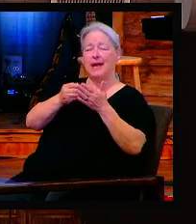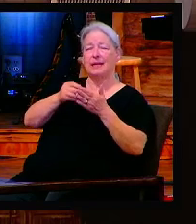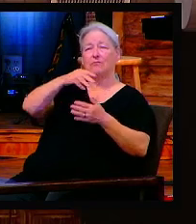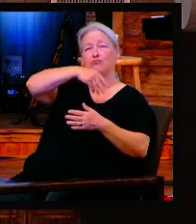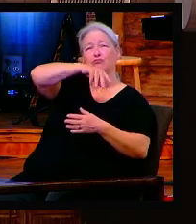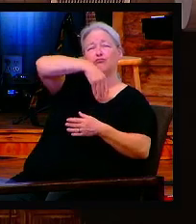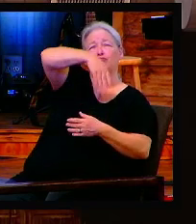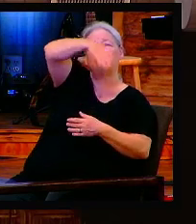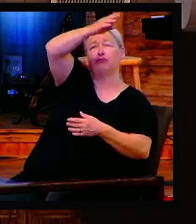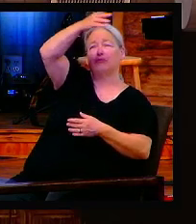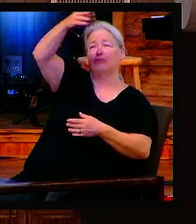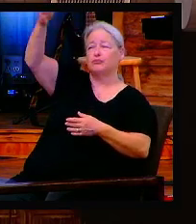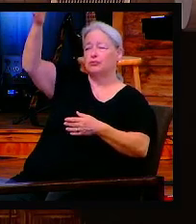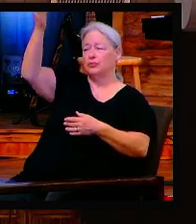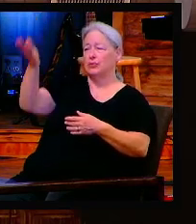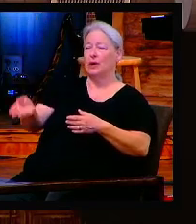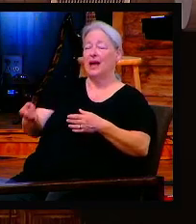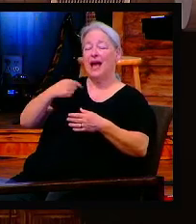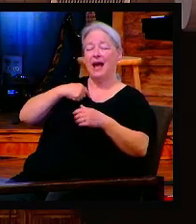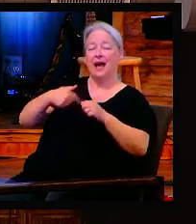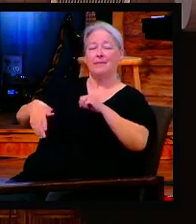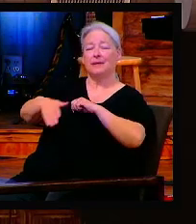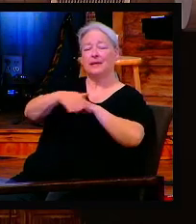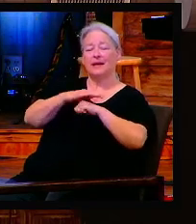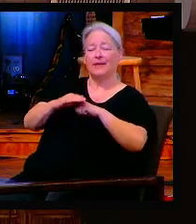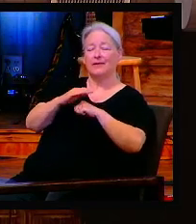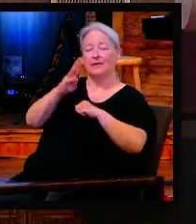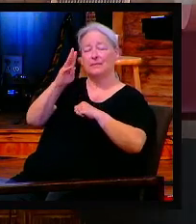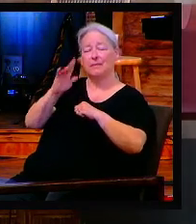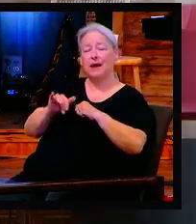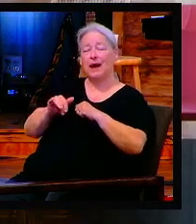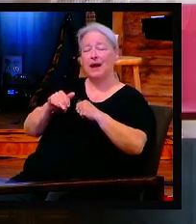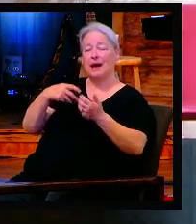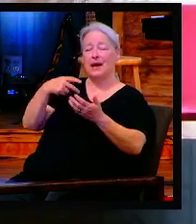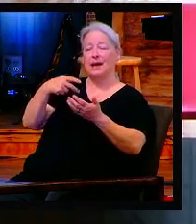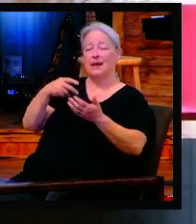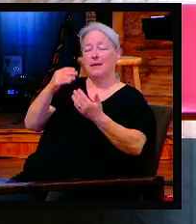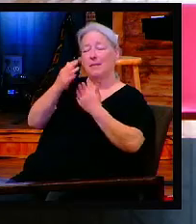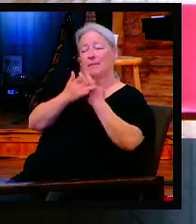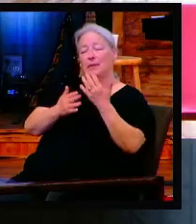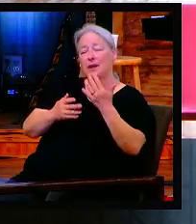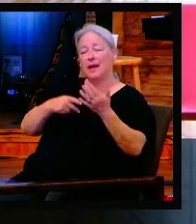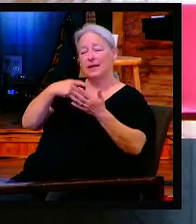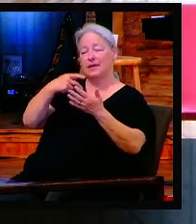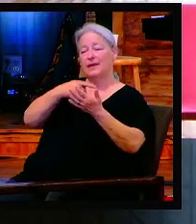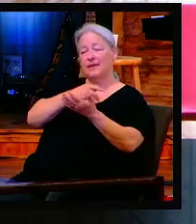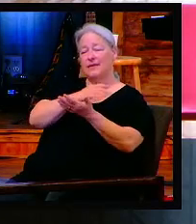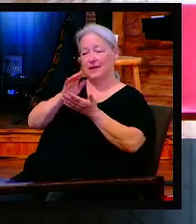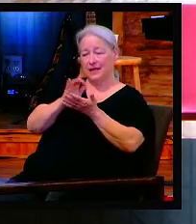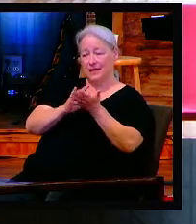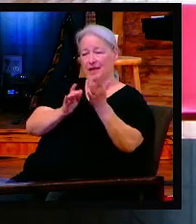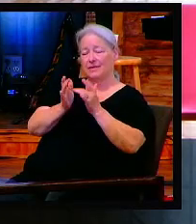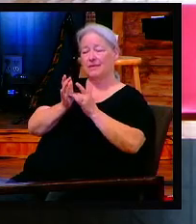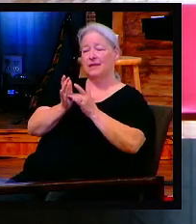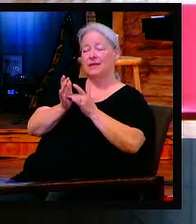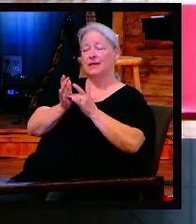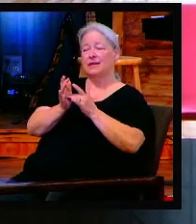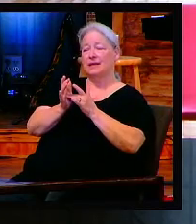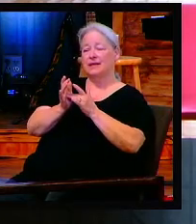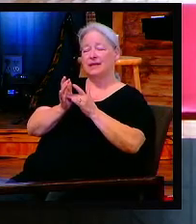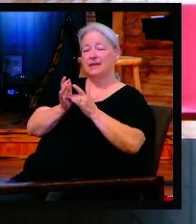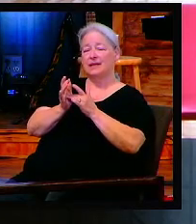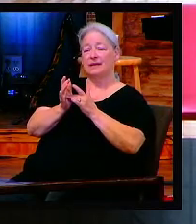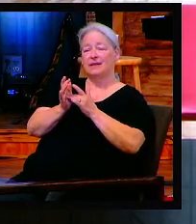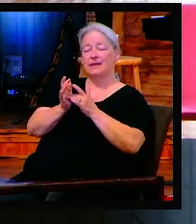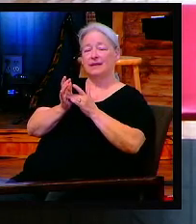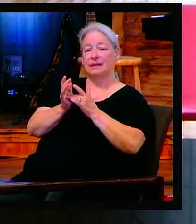treats me nice, tender and sweet. And that's how the leader or the high priest of this house, or not the high priest, but the priest of my home, we should